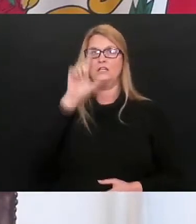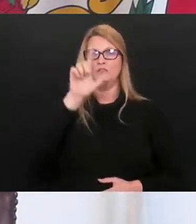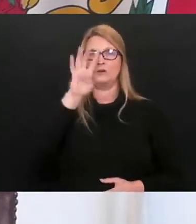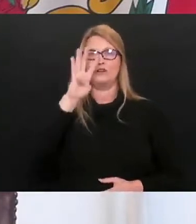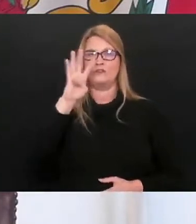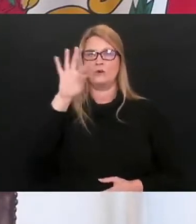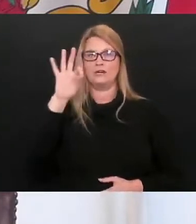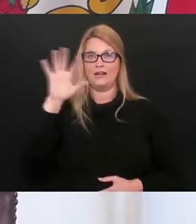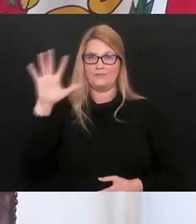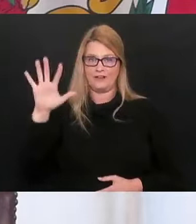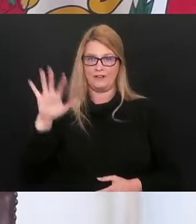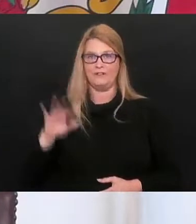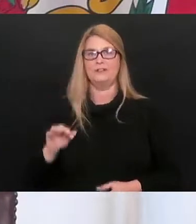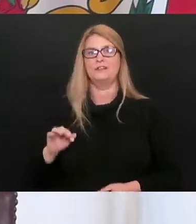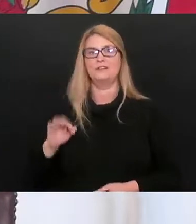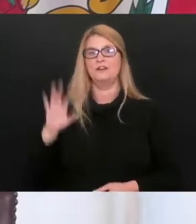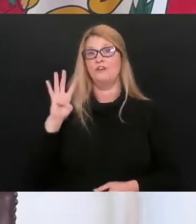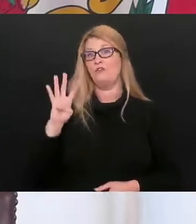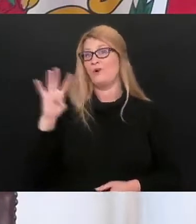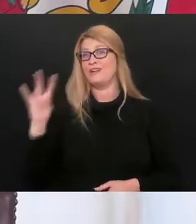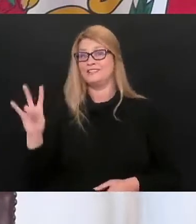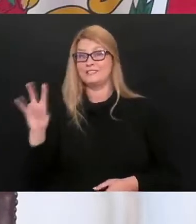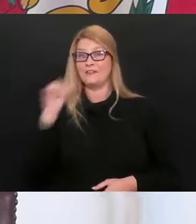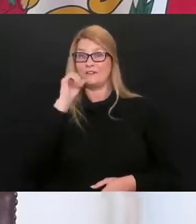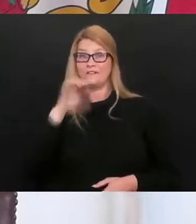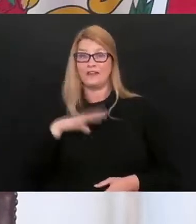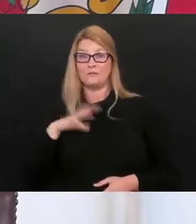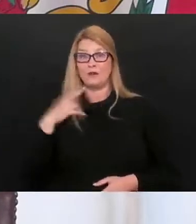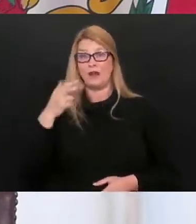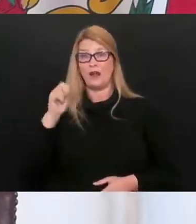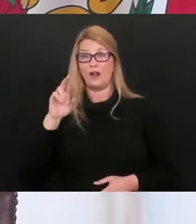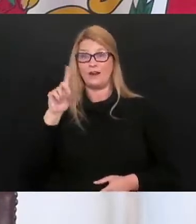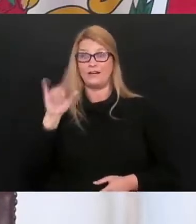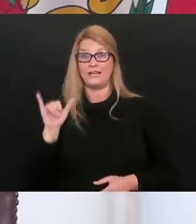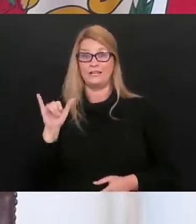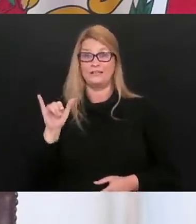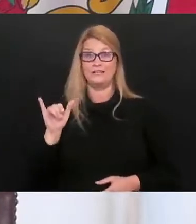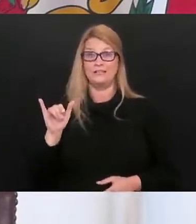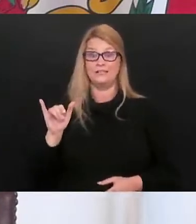,495th death is a 47-year-old female from Hardy County.